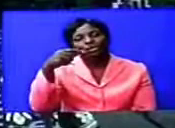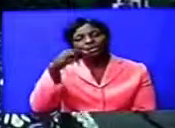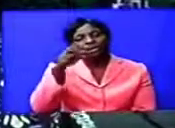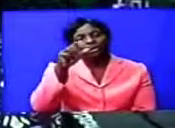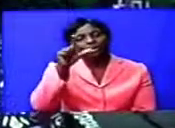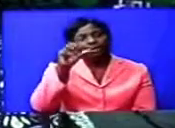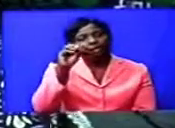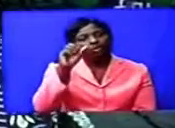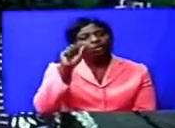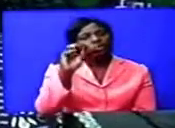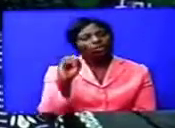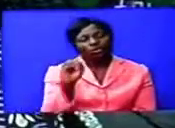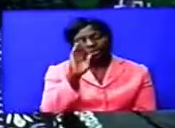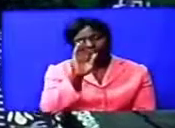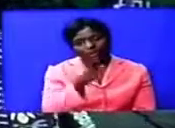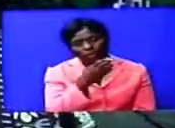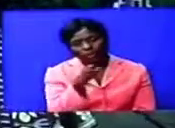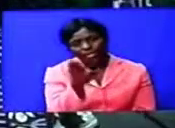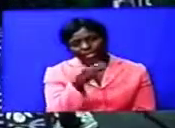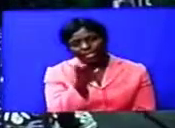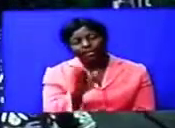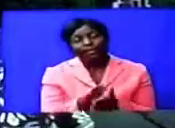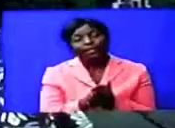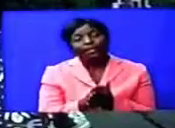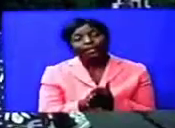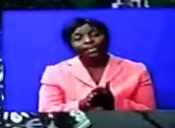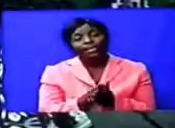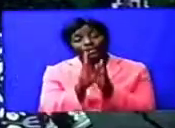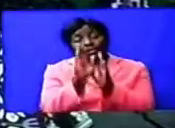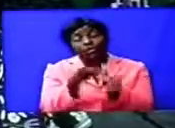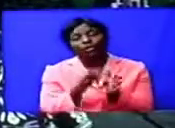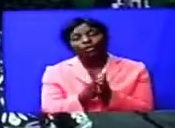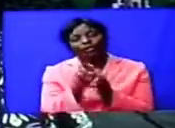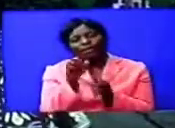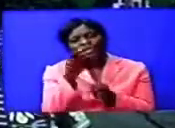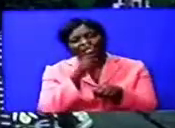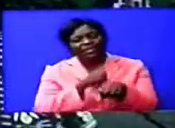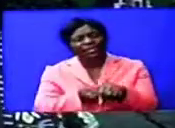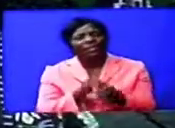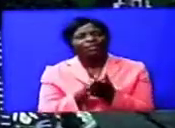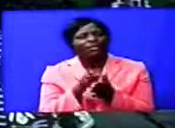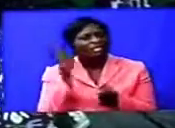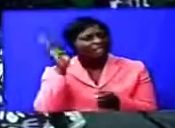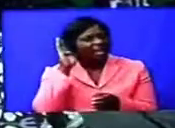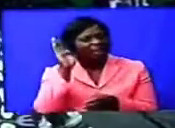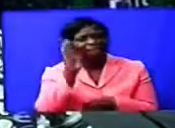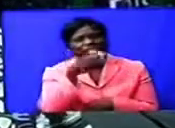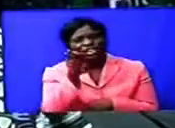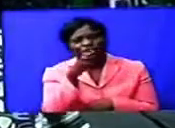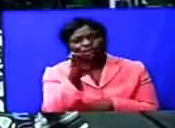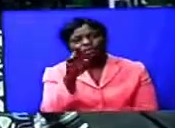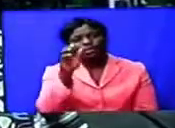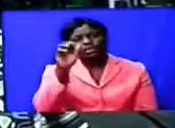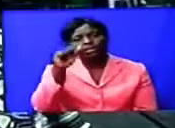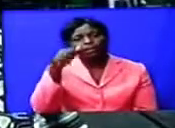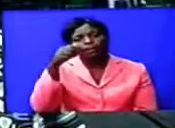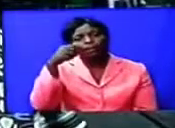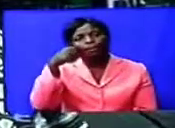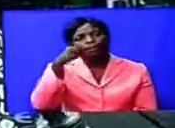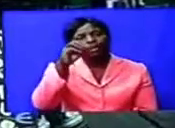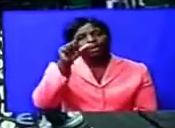time I heard him, was so impressed. That was the time he was captain racing for Oliver Tukutzi. That's about maybe five, six years ago. And when I